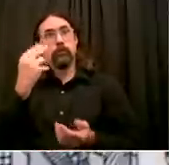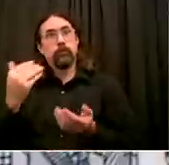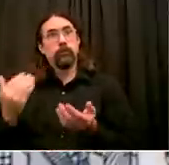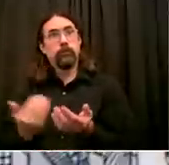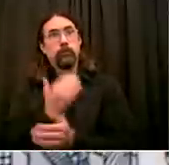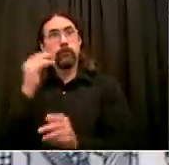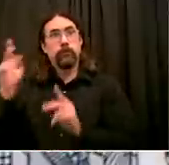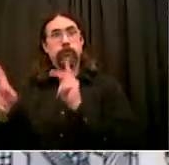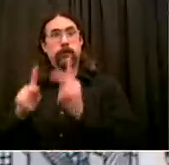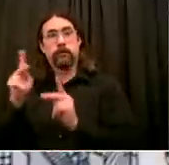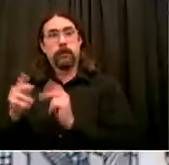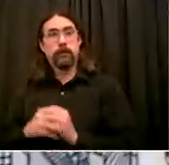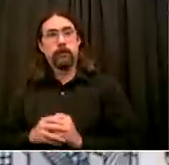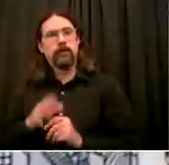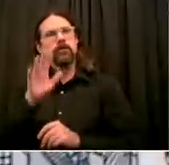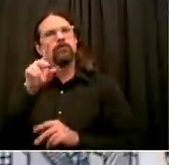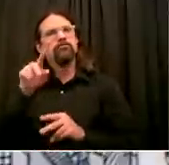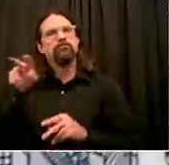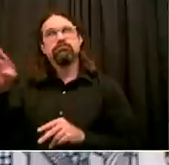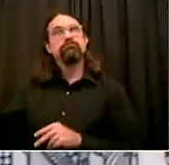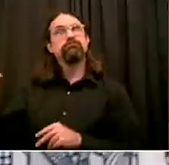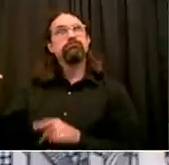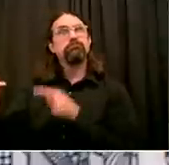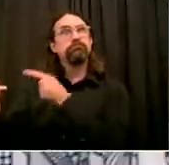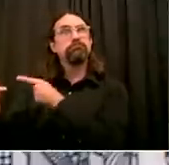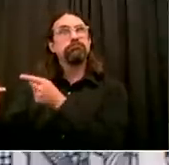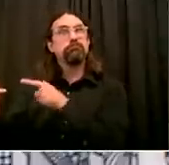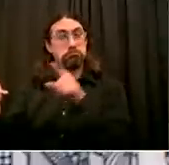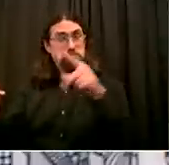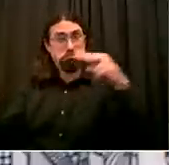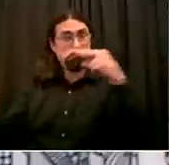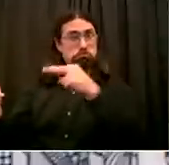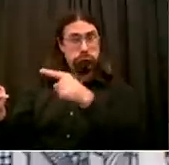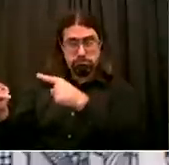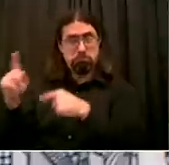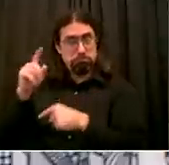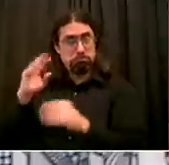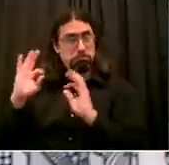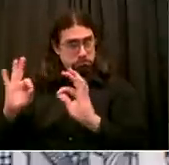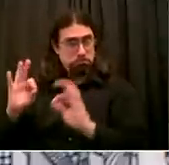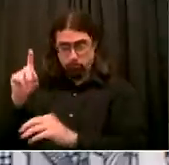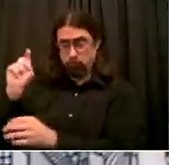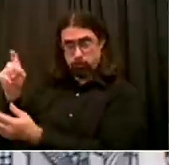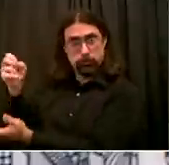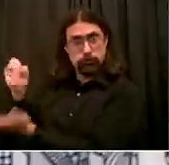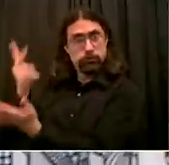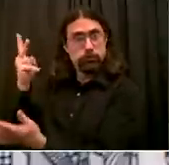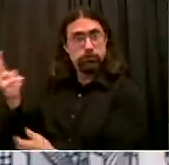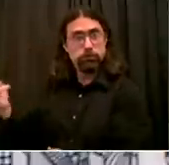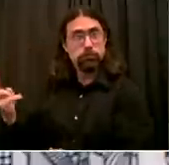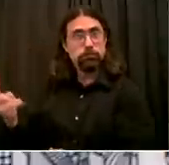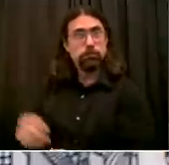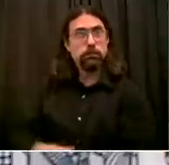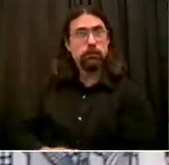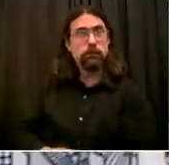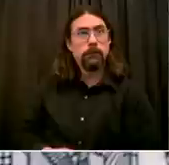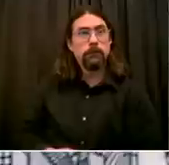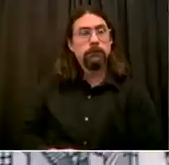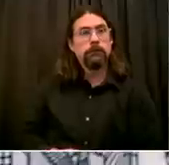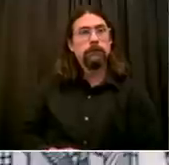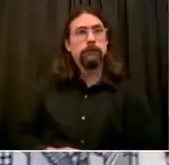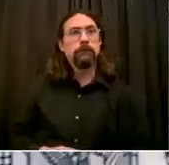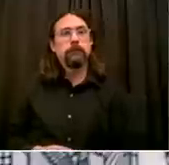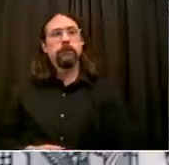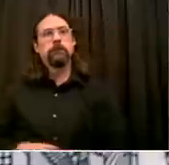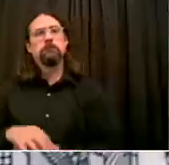say to you that is really not on my radar screen. I'm focused on stopping the second wave. I'm not focused on who's going to be on the Board of Elections. What I think would be